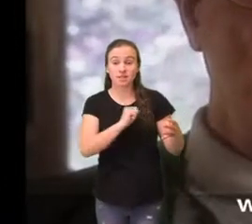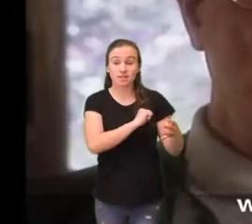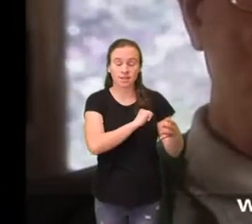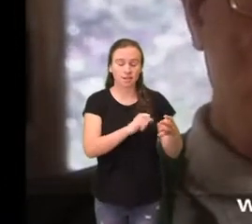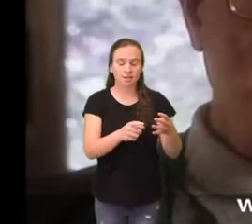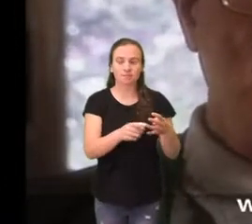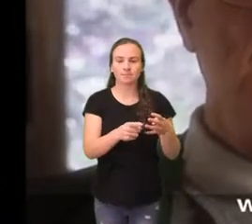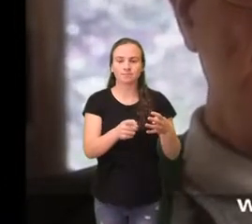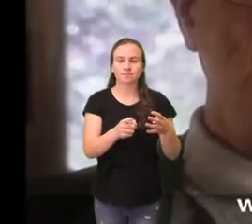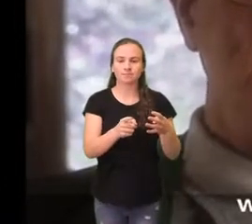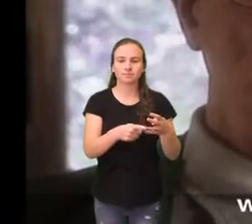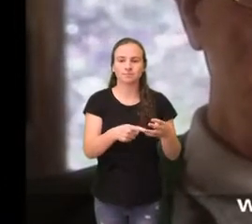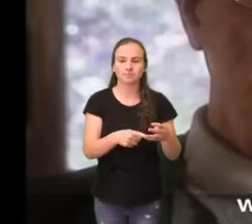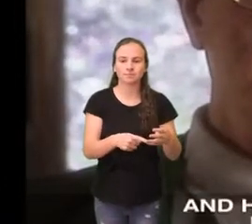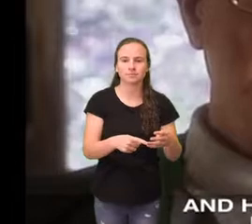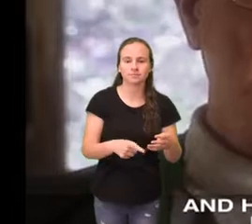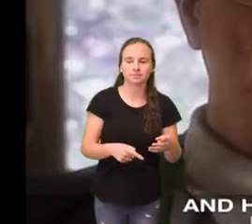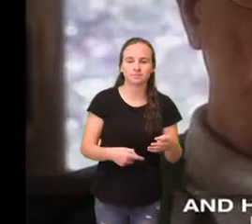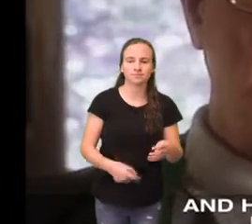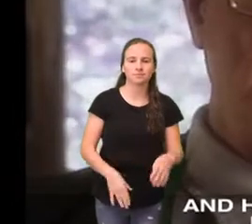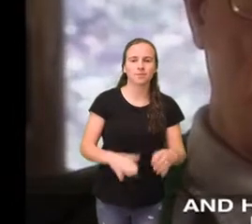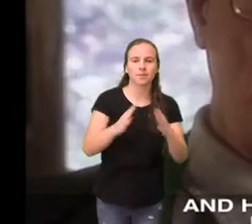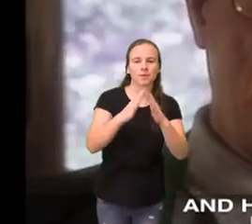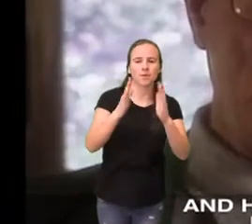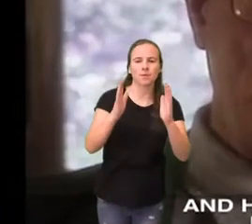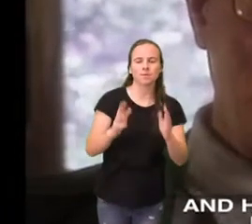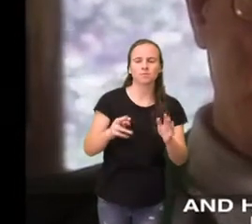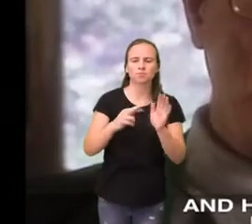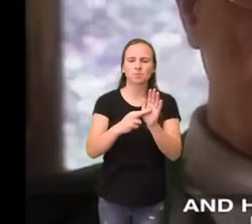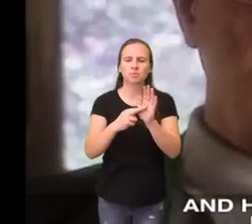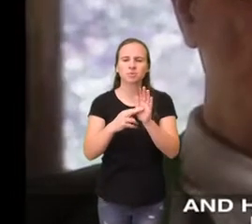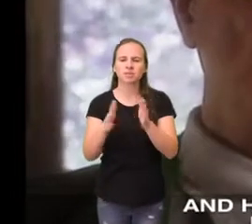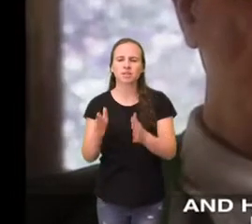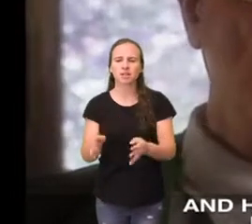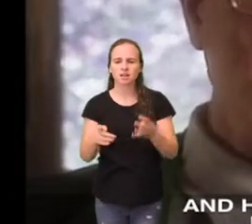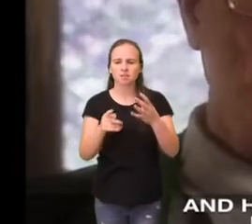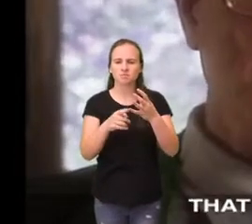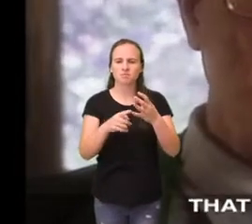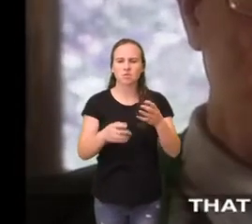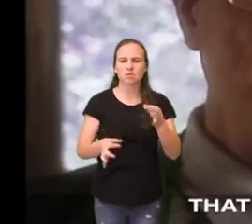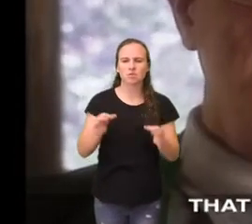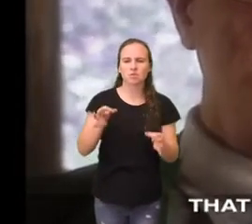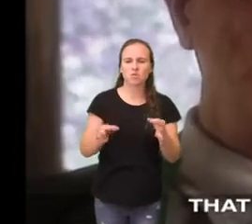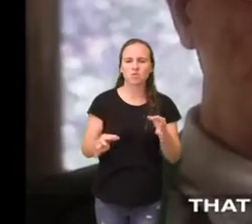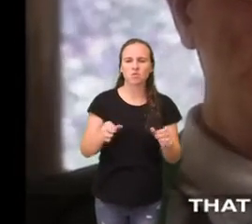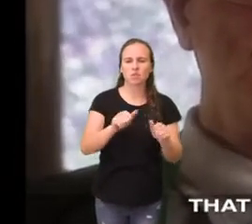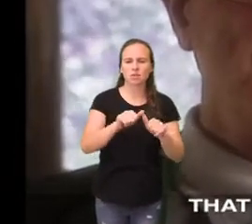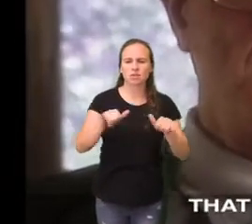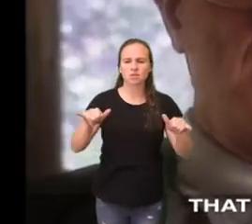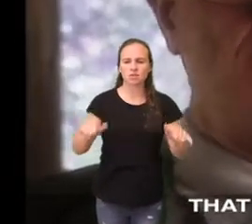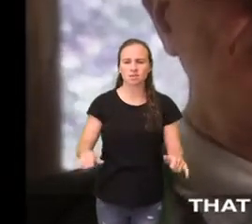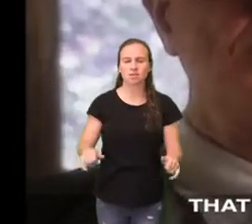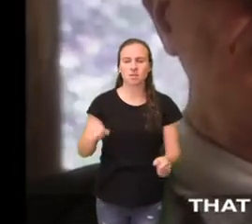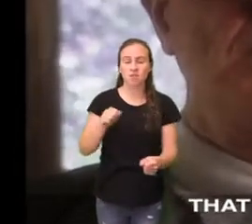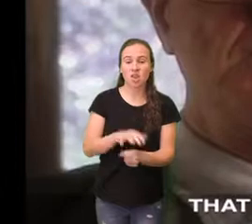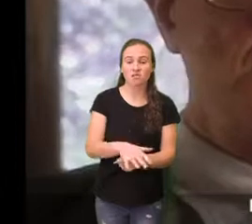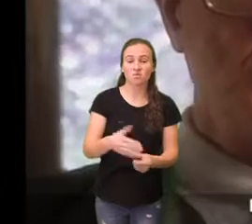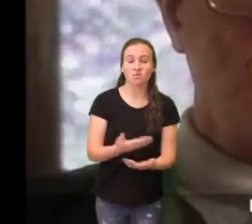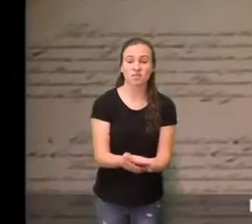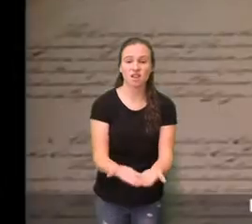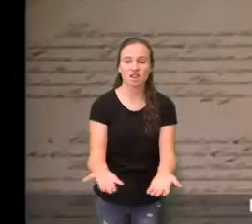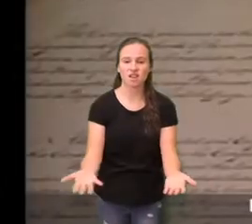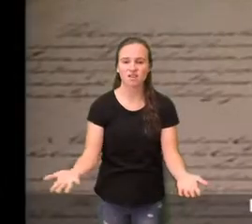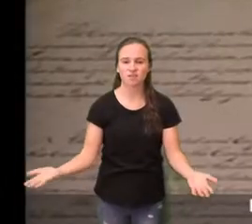its own president, its own Senate, and House of Representatives, its own court system, that would reach right down to